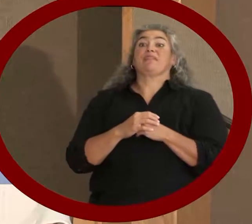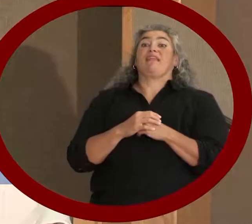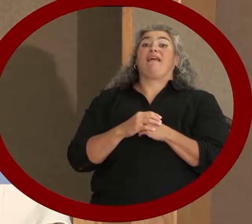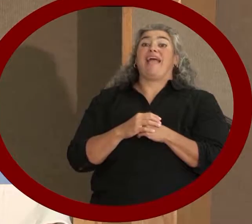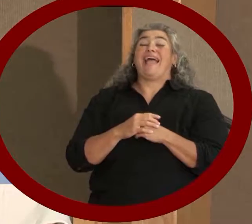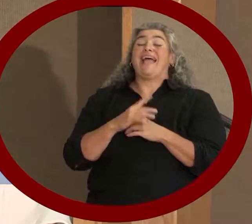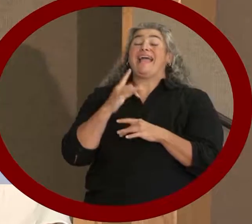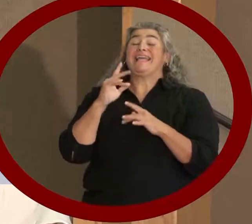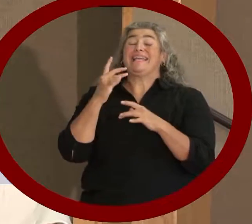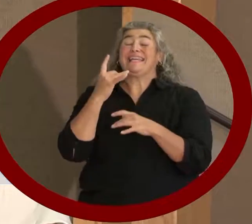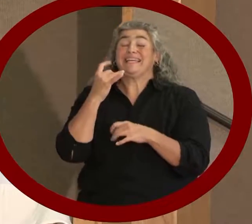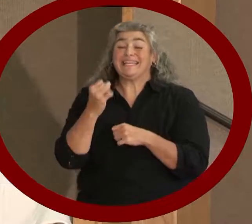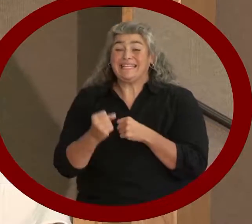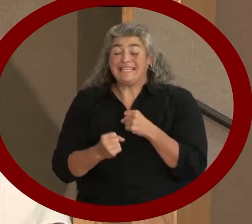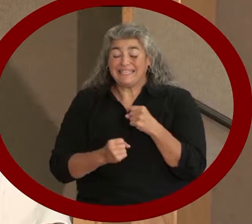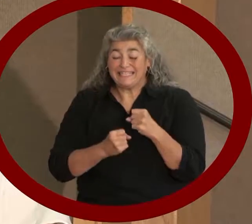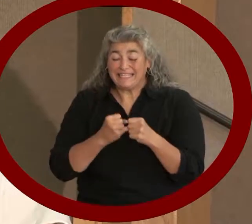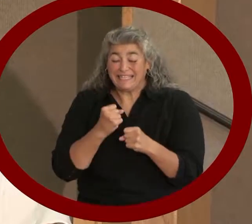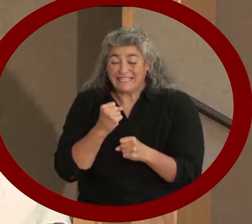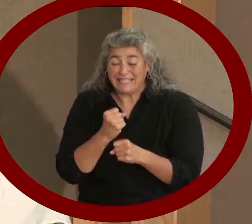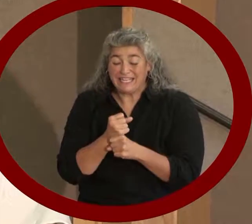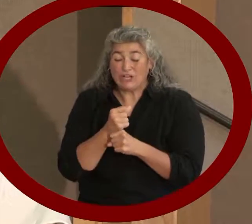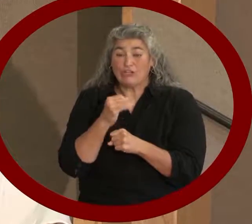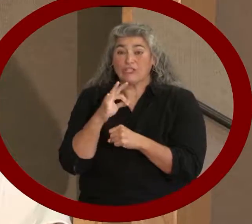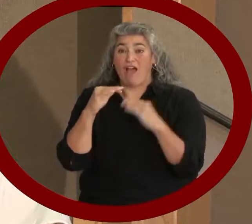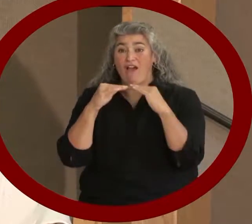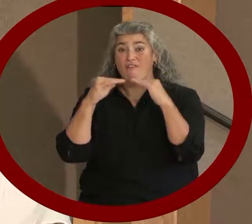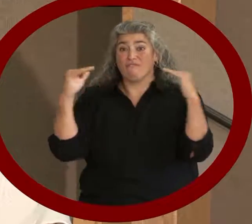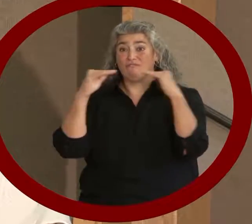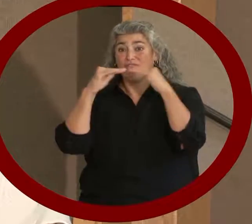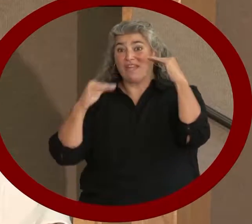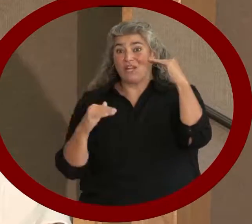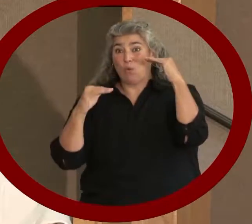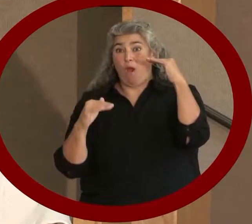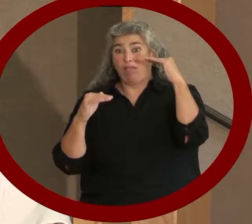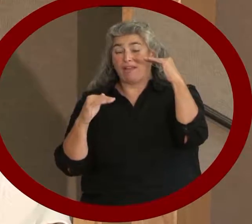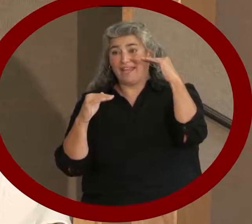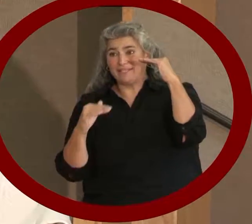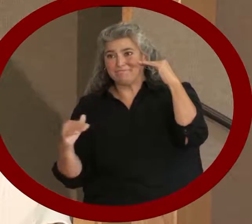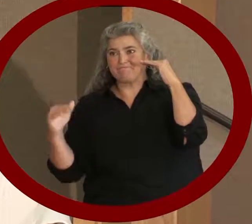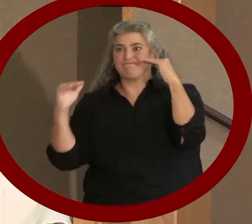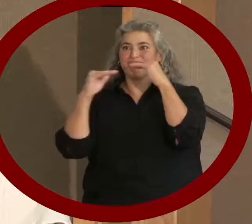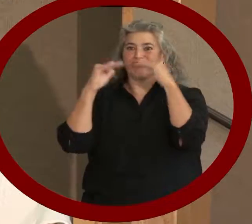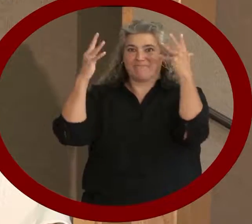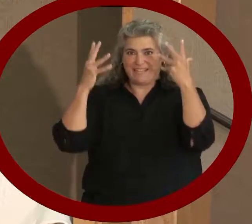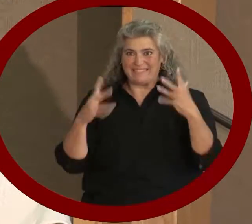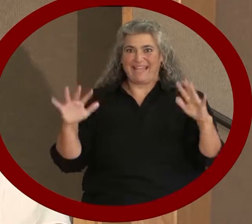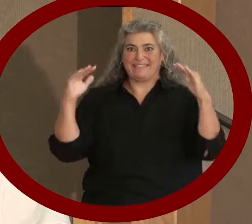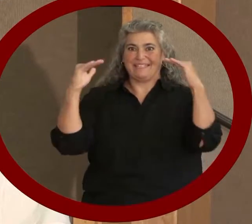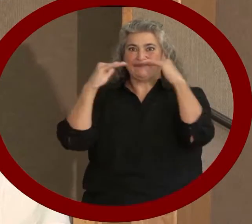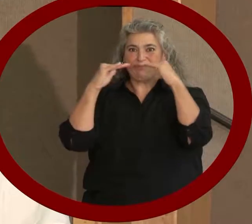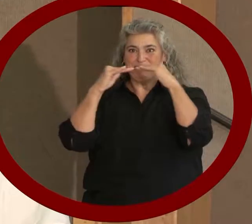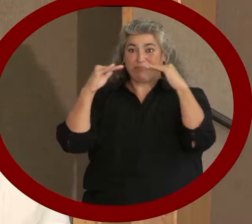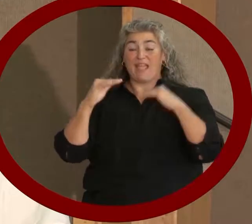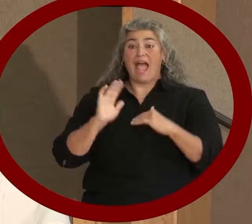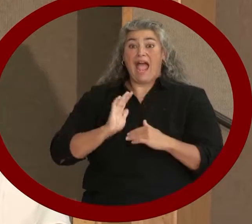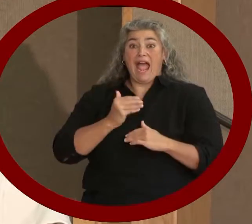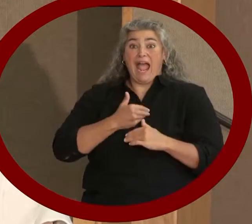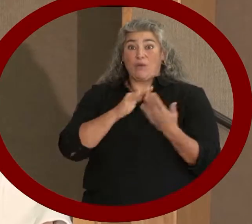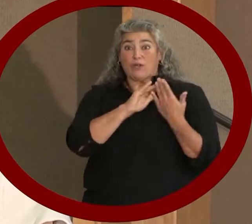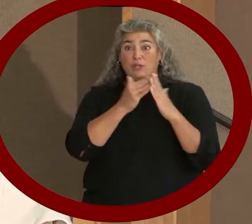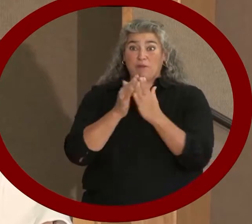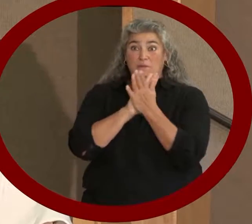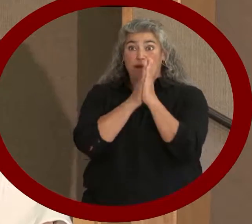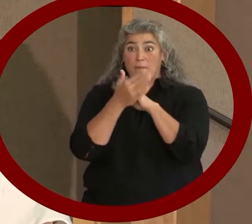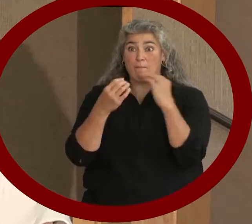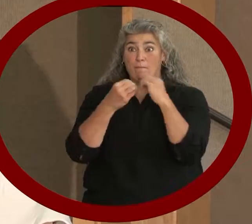citizenship without equality has ended. Not only has our community become more inviting to